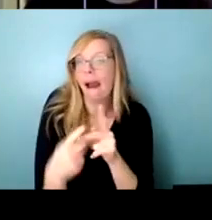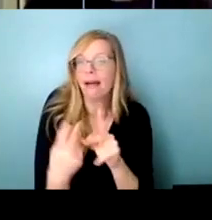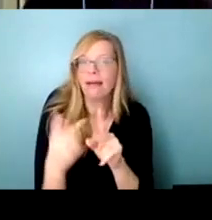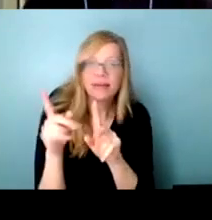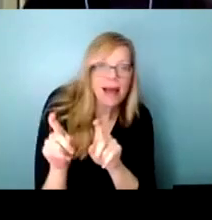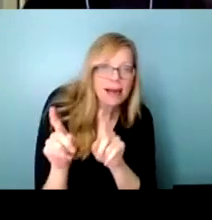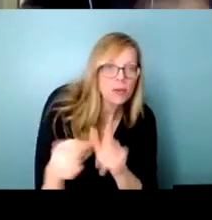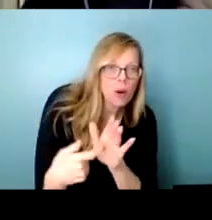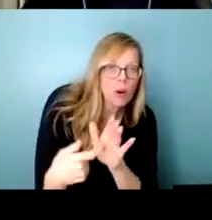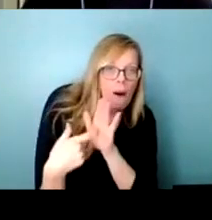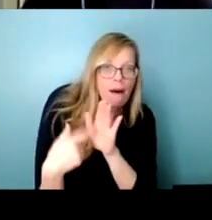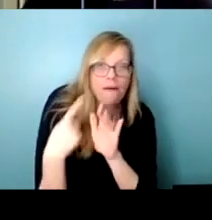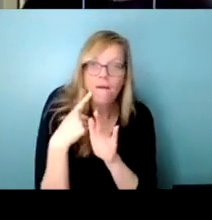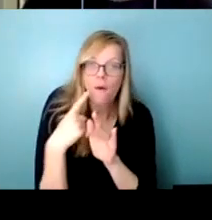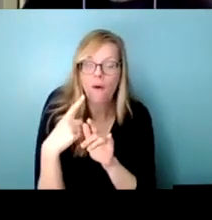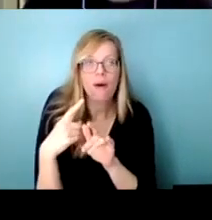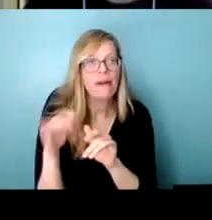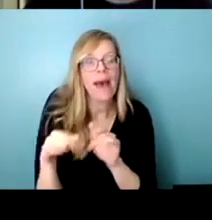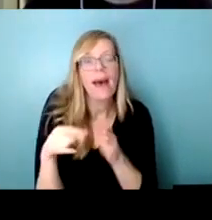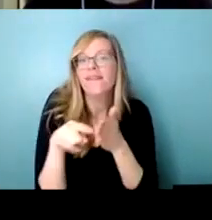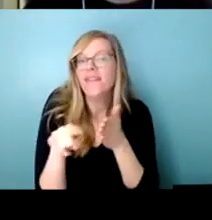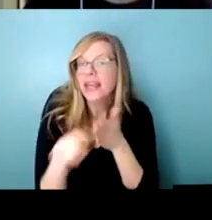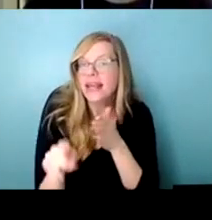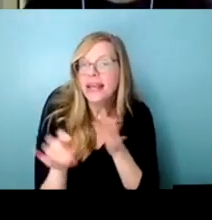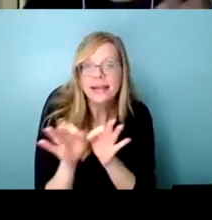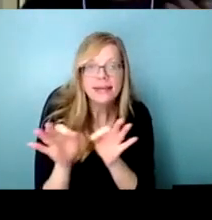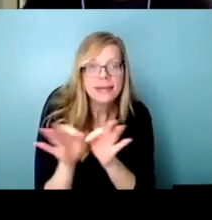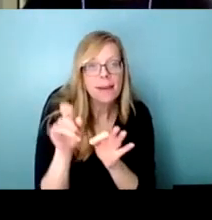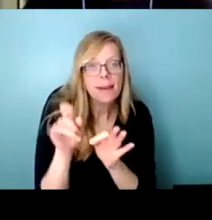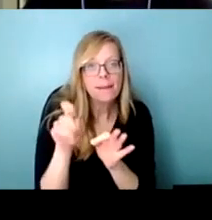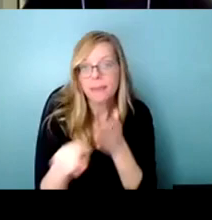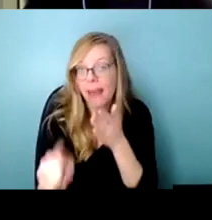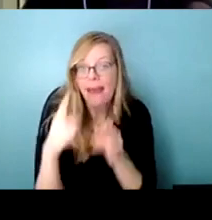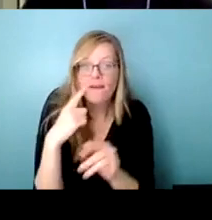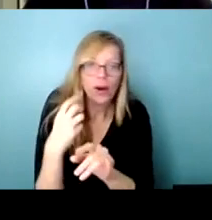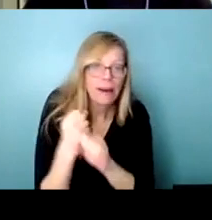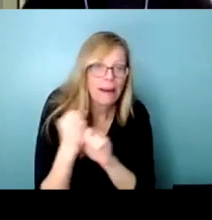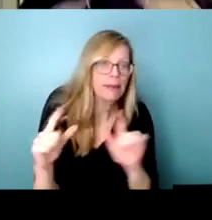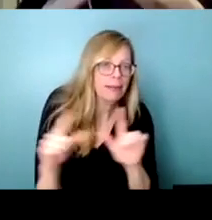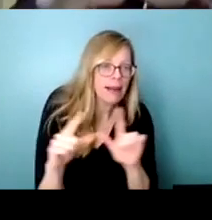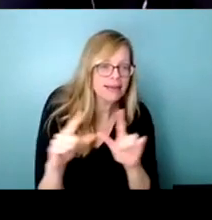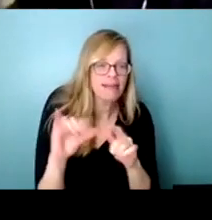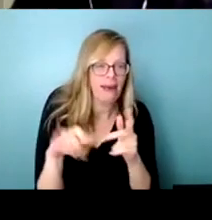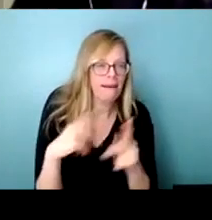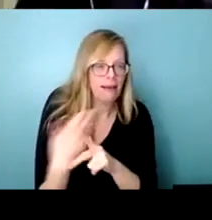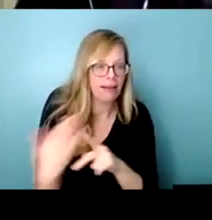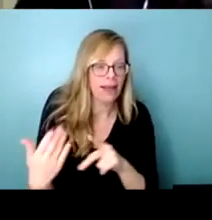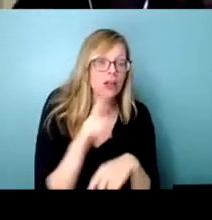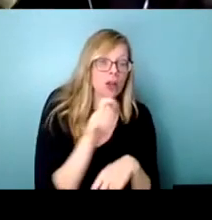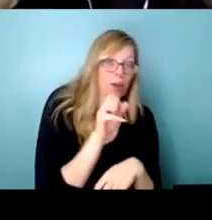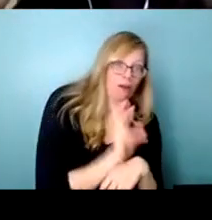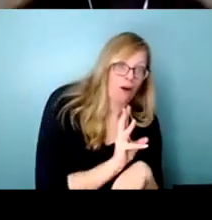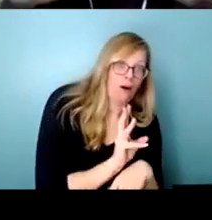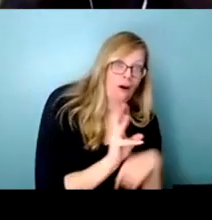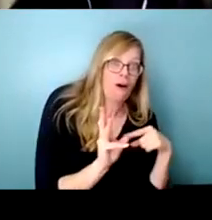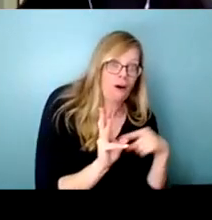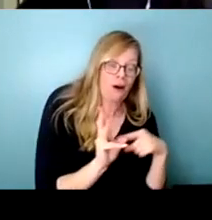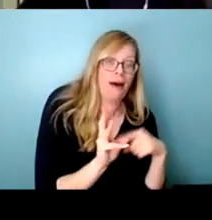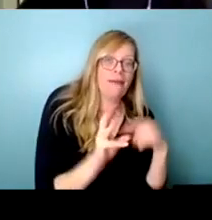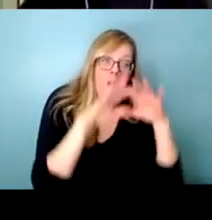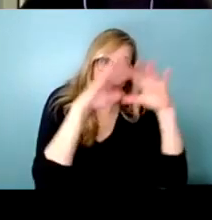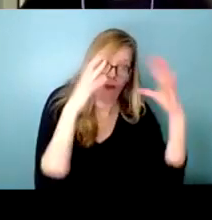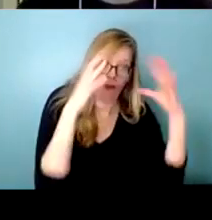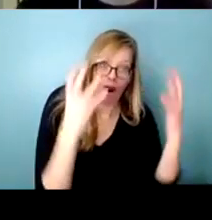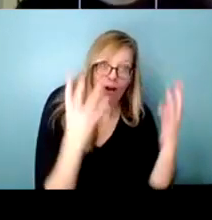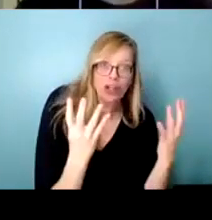to take um maybe what fees you would need to pay to to get your license those kinds of things so the law lays out the kind of